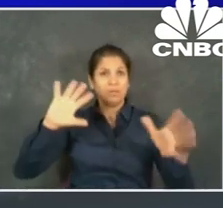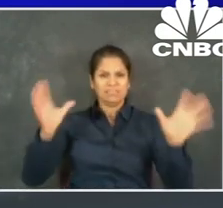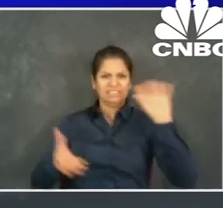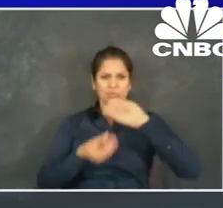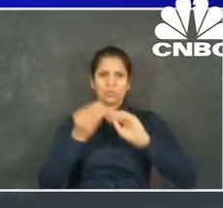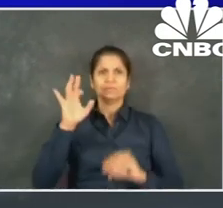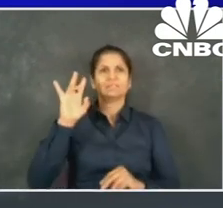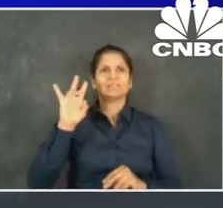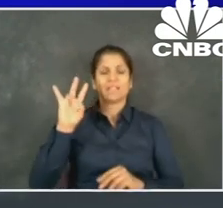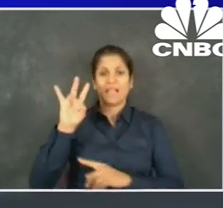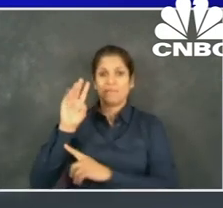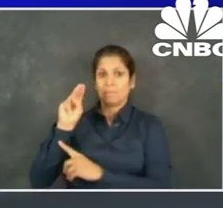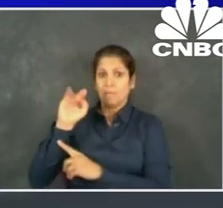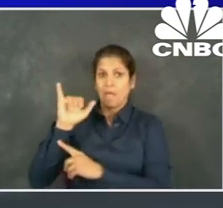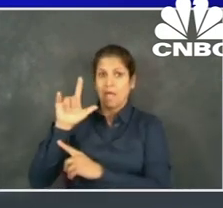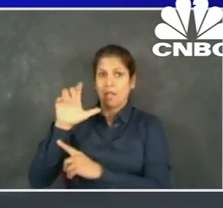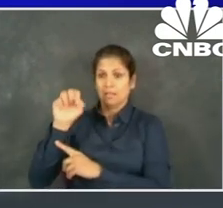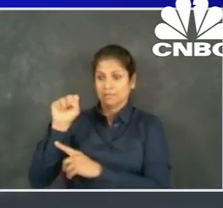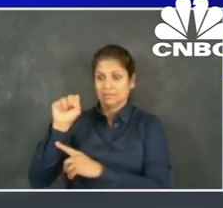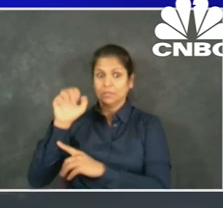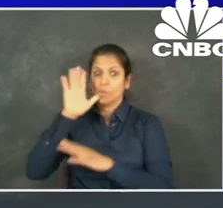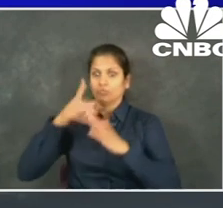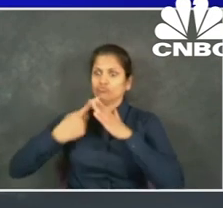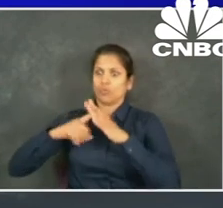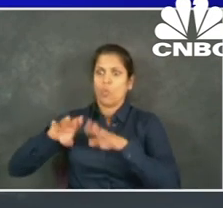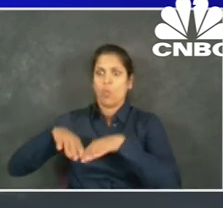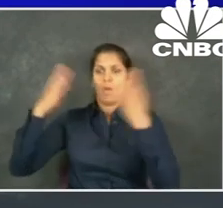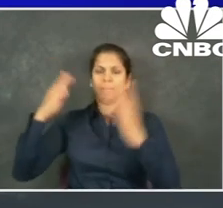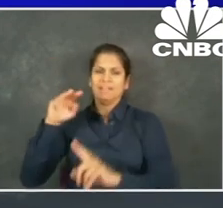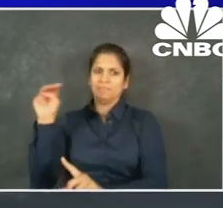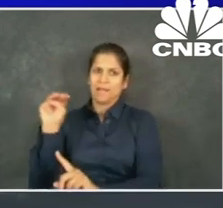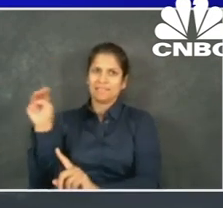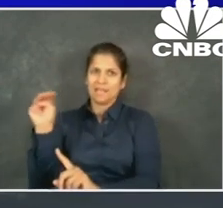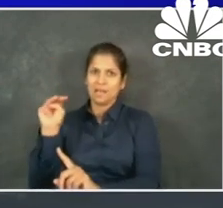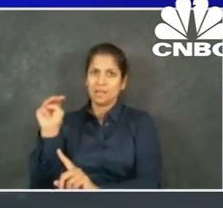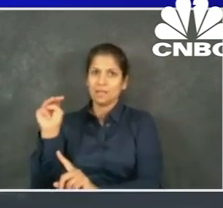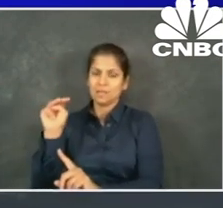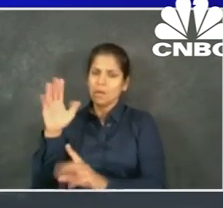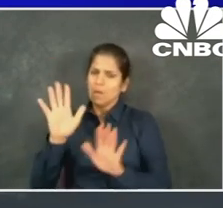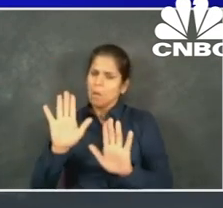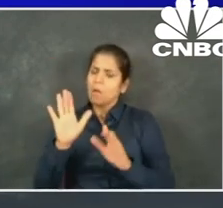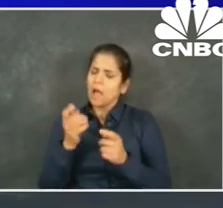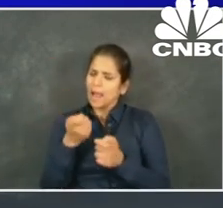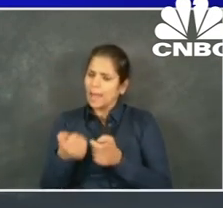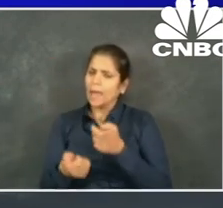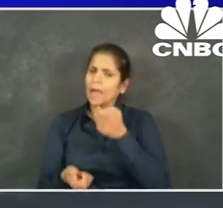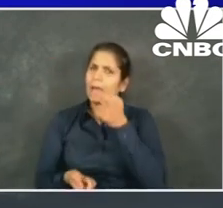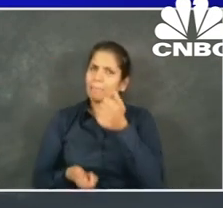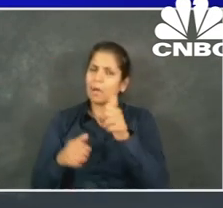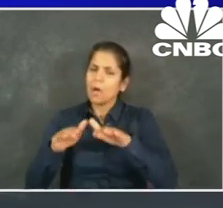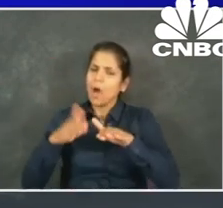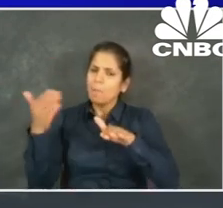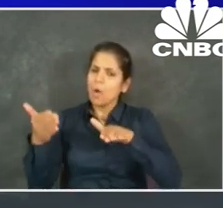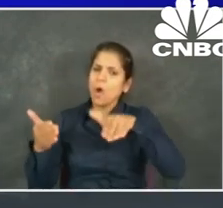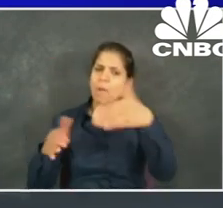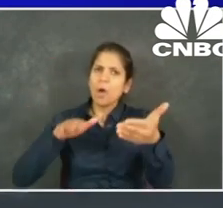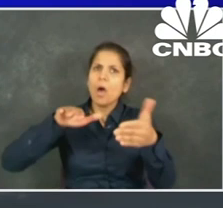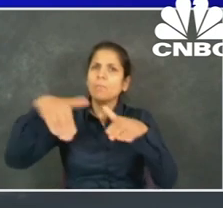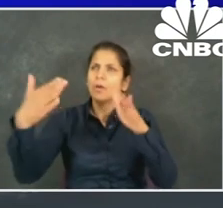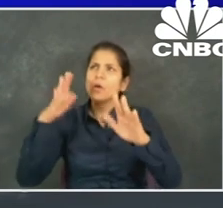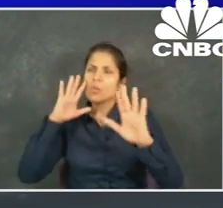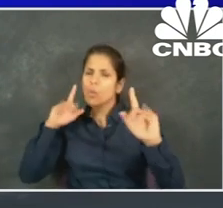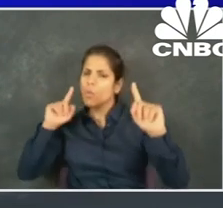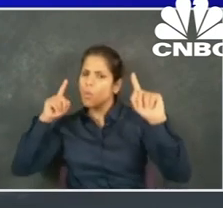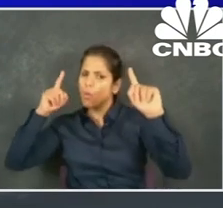we think is going to help a lot, it's going to go where people need it to go. And again, this is an